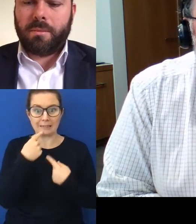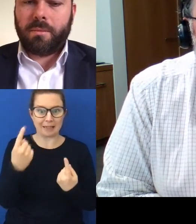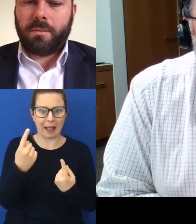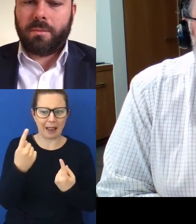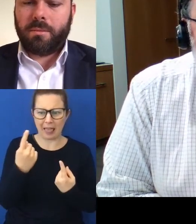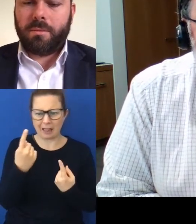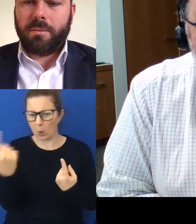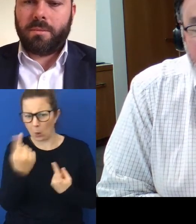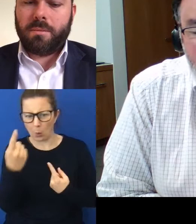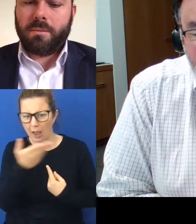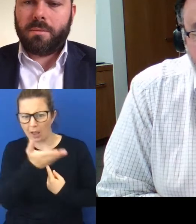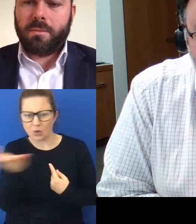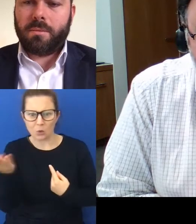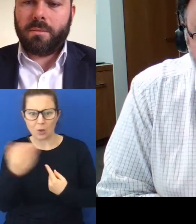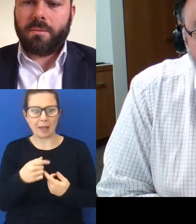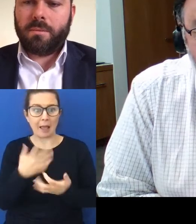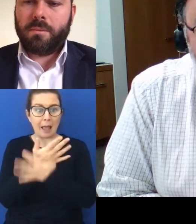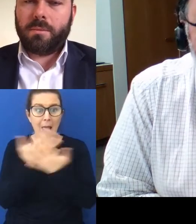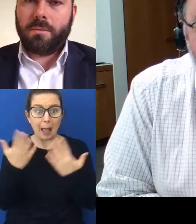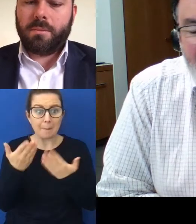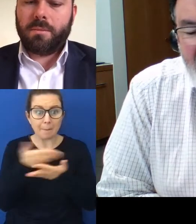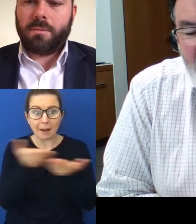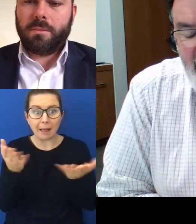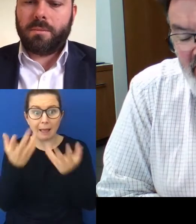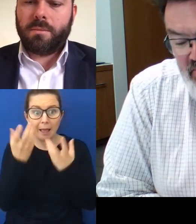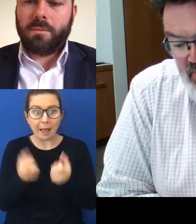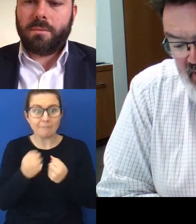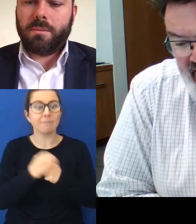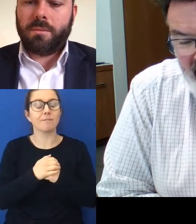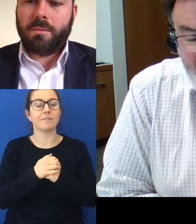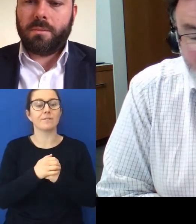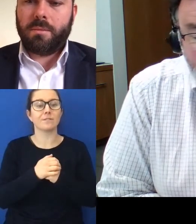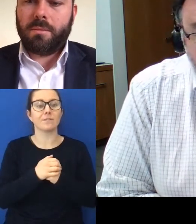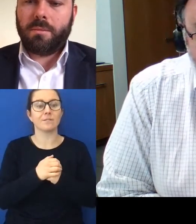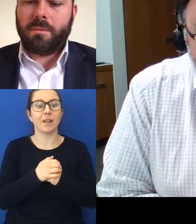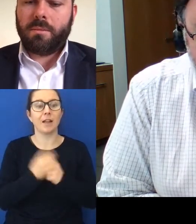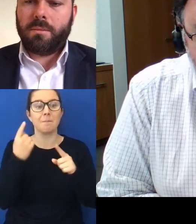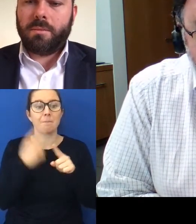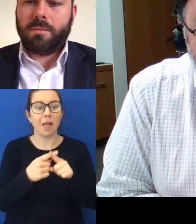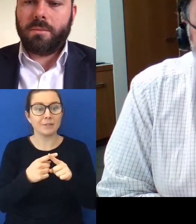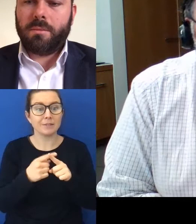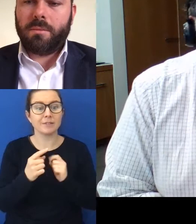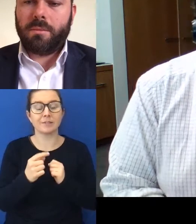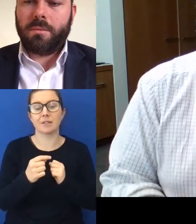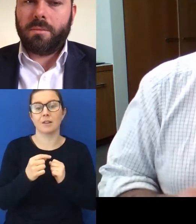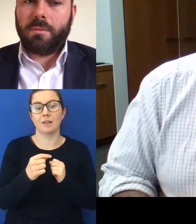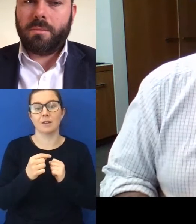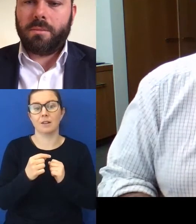how many of you there are, and most importantly, whether you are